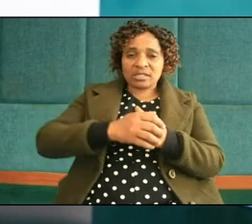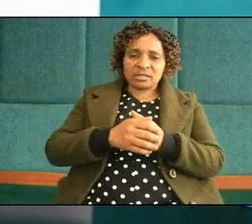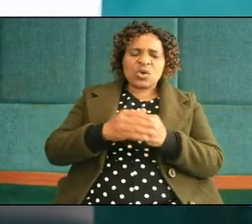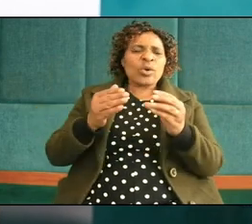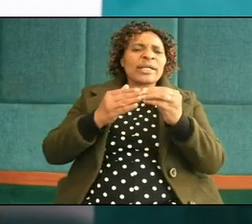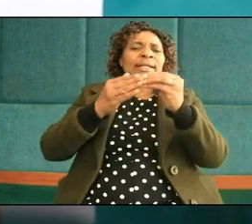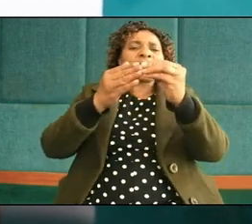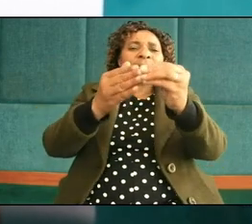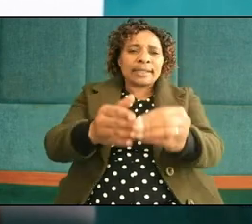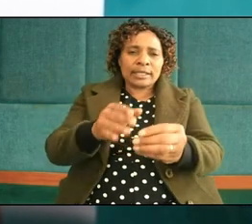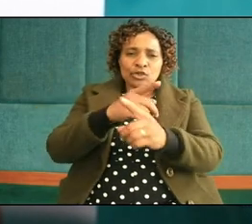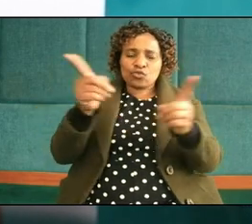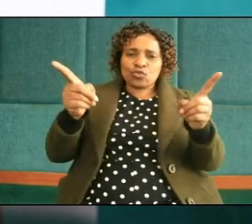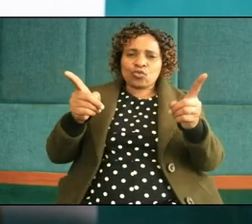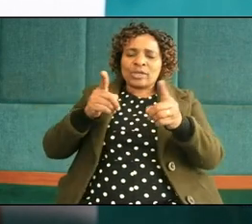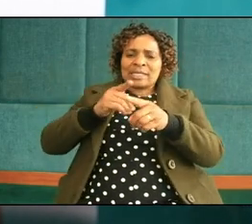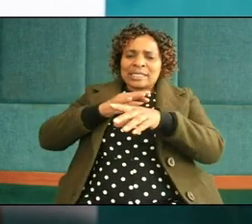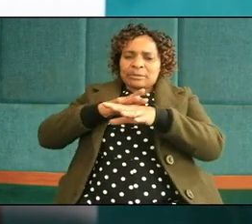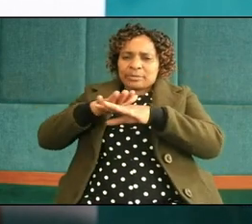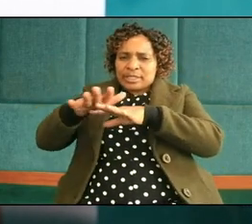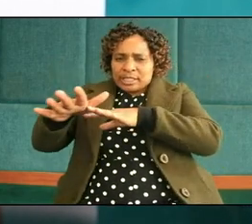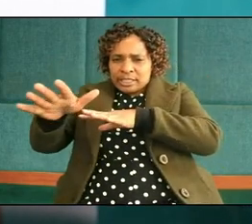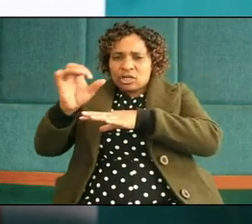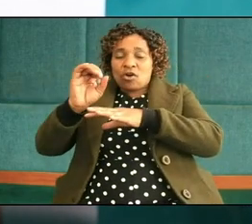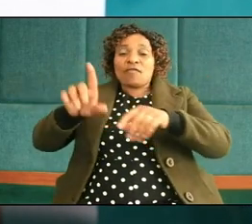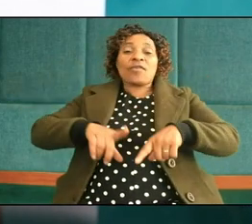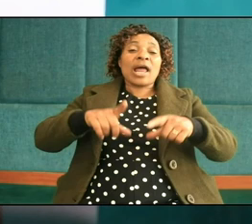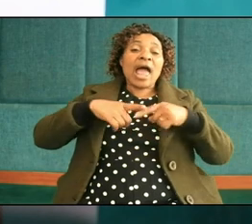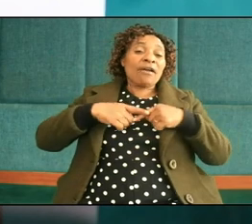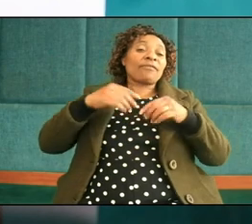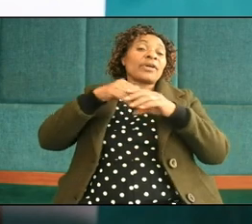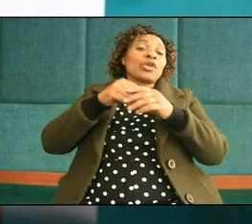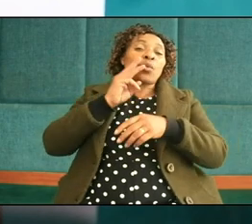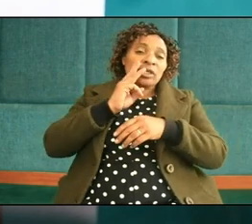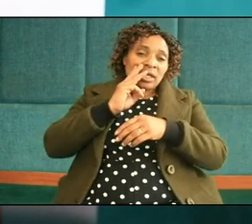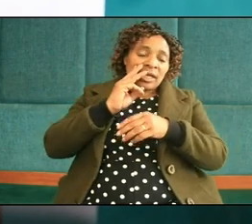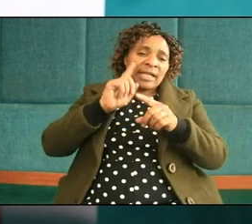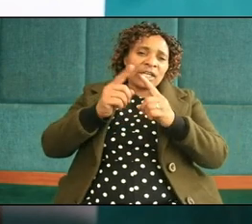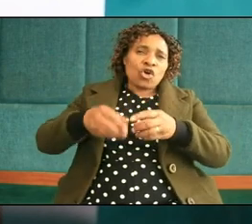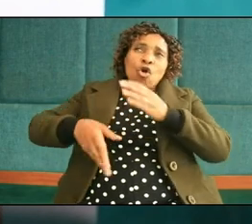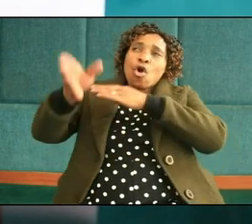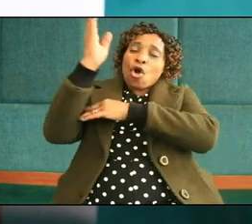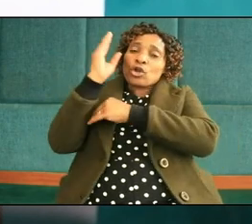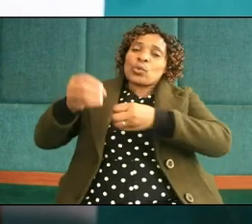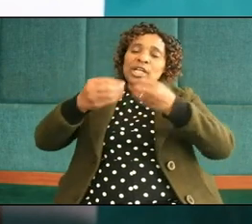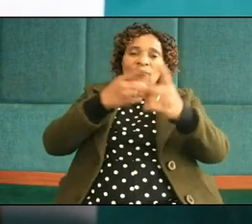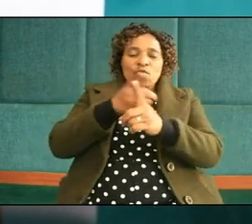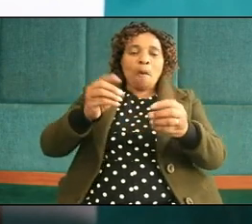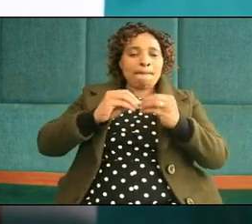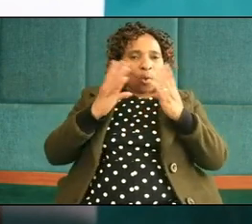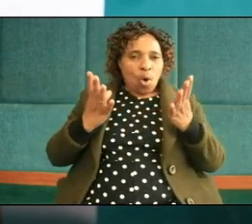you to spring of life giving water and God will give you hope whatever